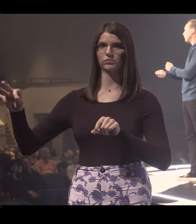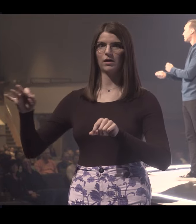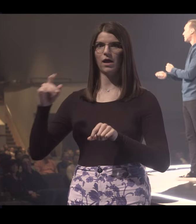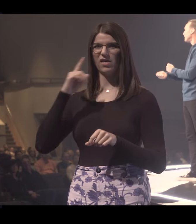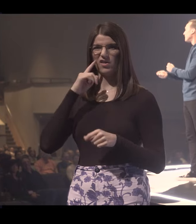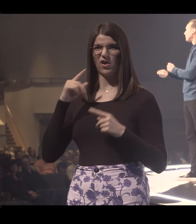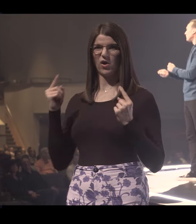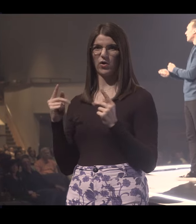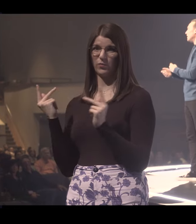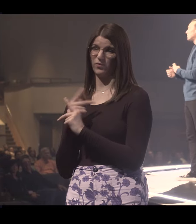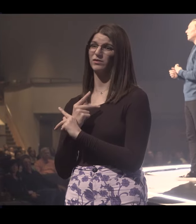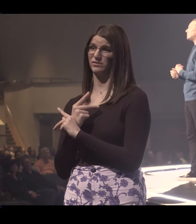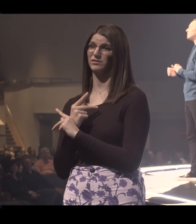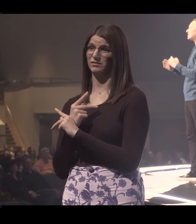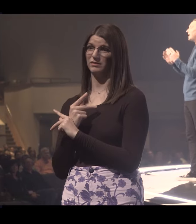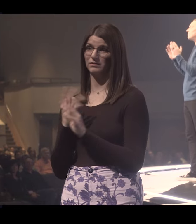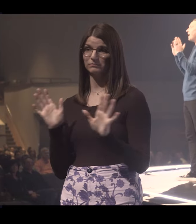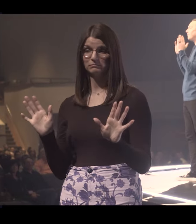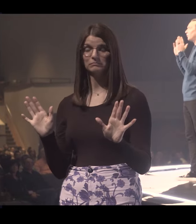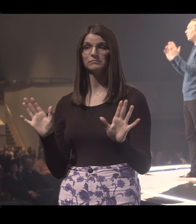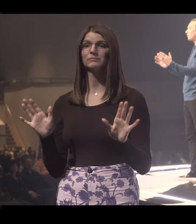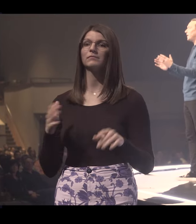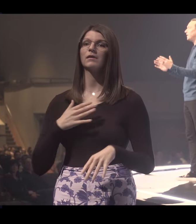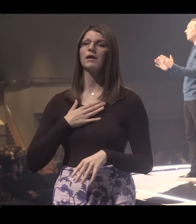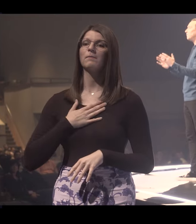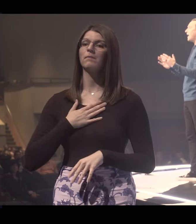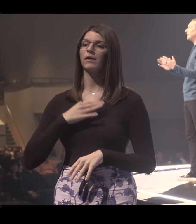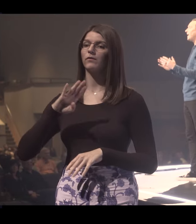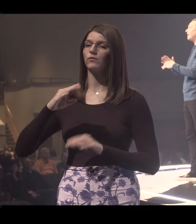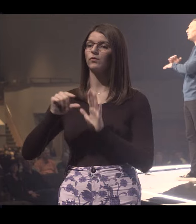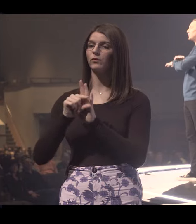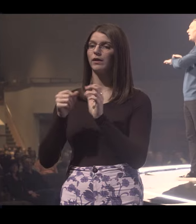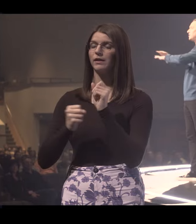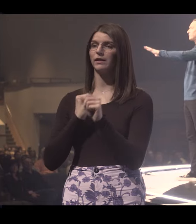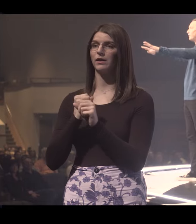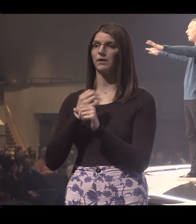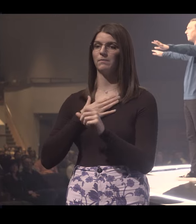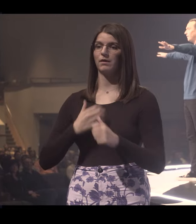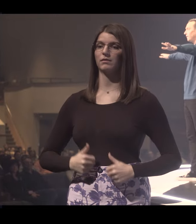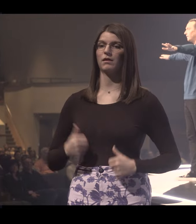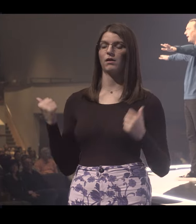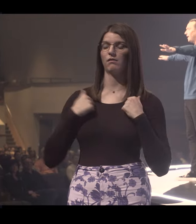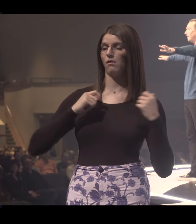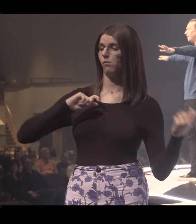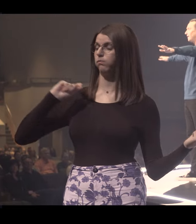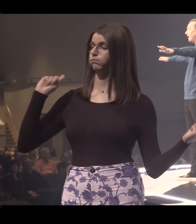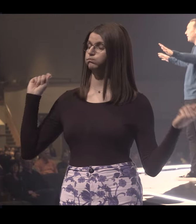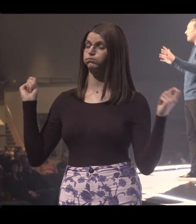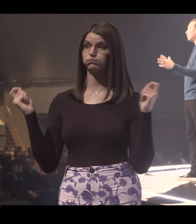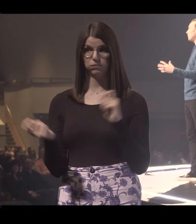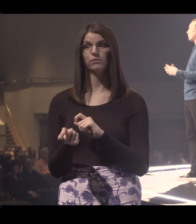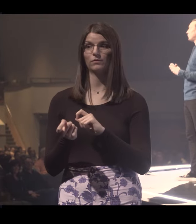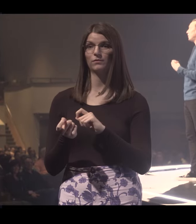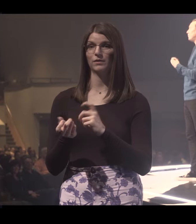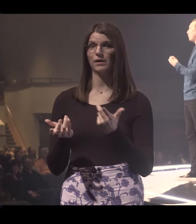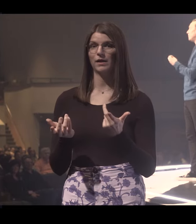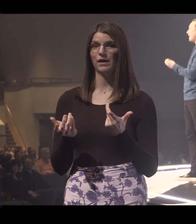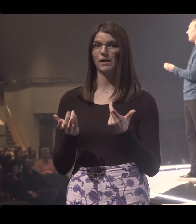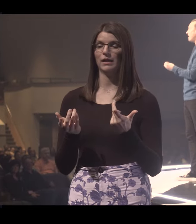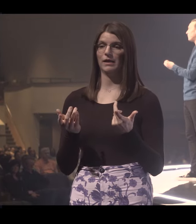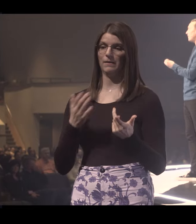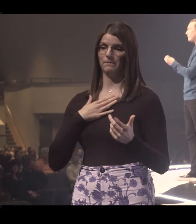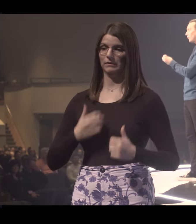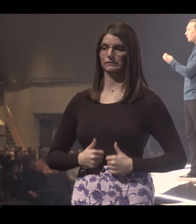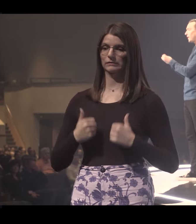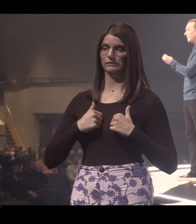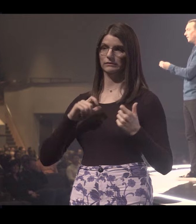in it because he thought it hurt worse. So let's just say my fourth grade year, my life changed forever, okay? It actually was